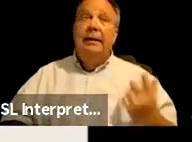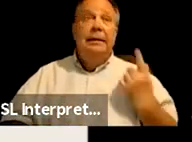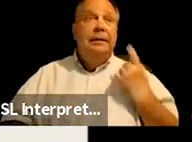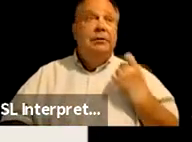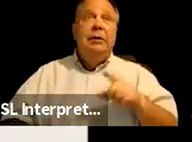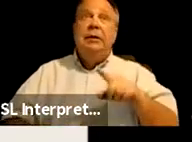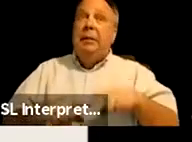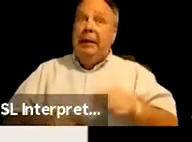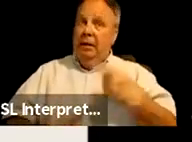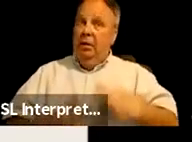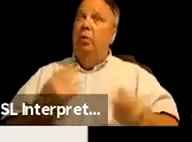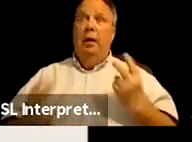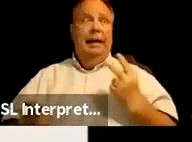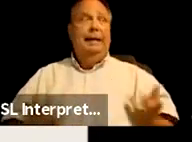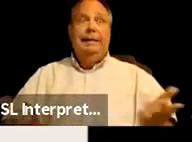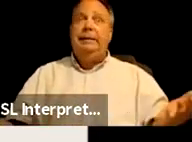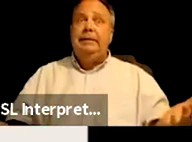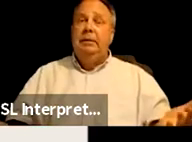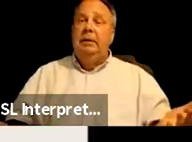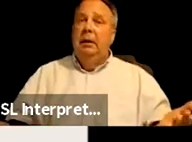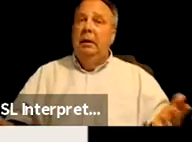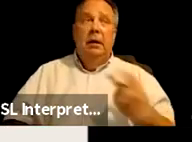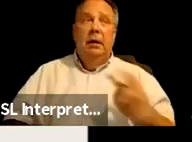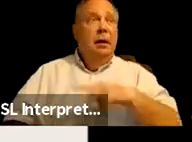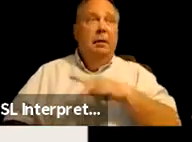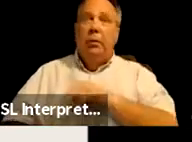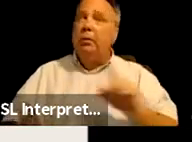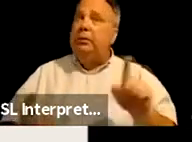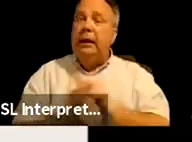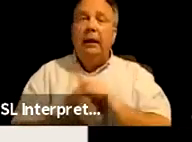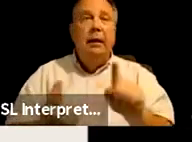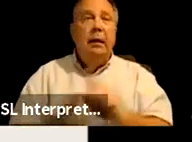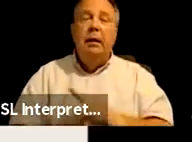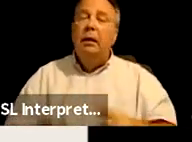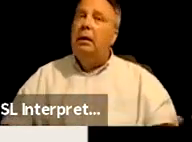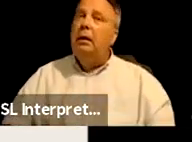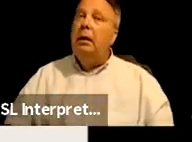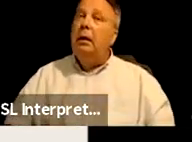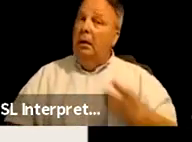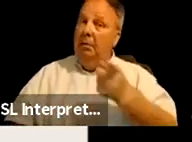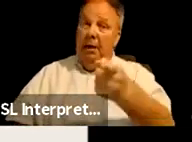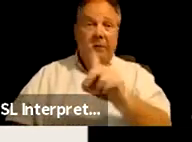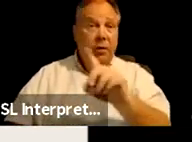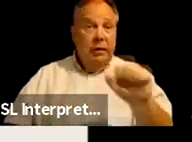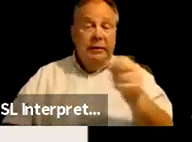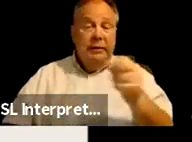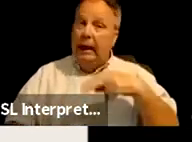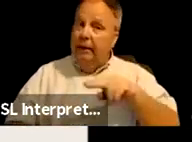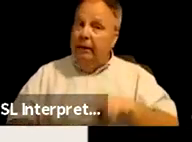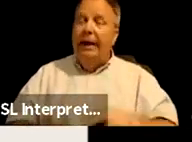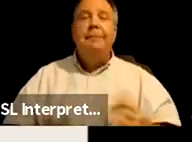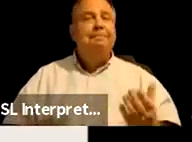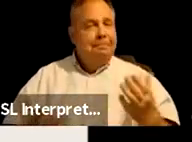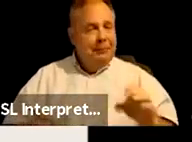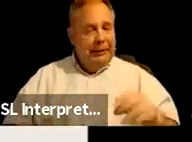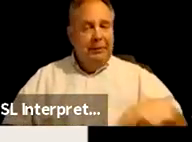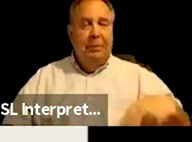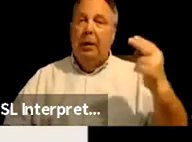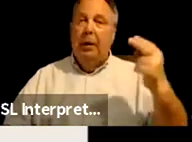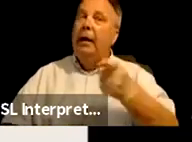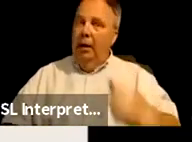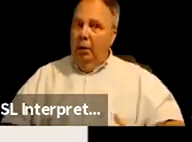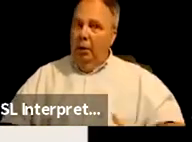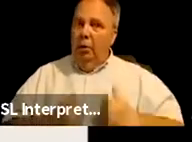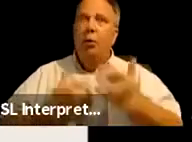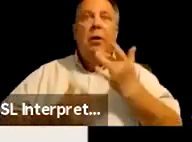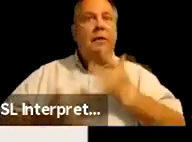on what I see, uh, personally, but you know, if you're a disabled native, the chances are pretty high that you're living in